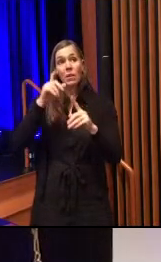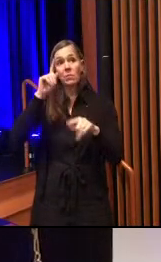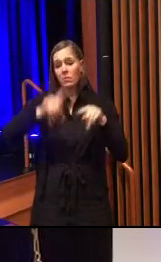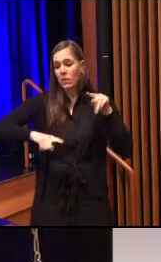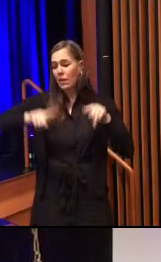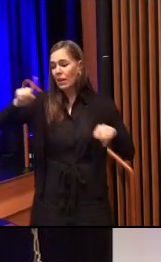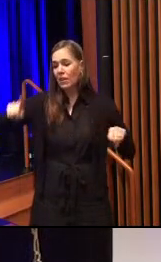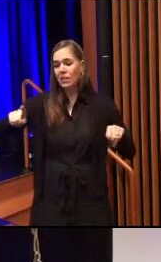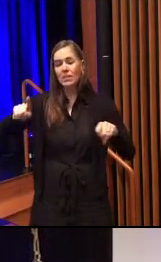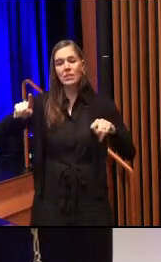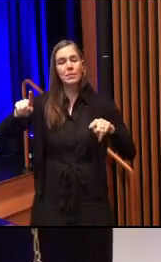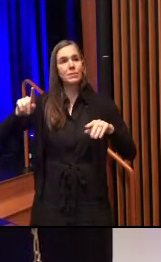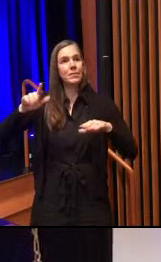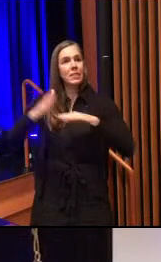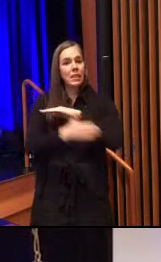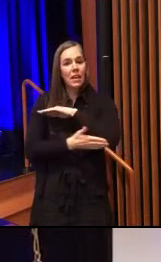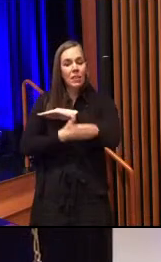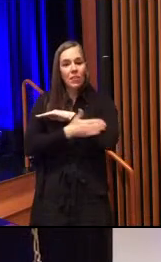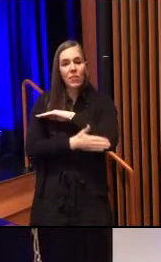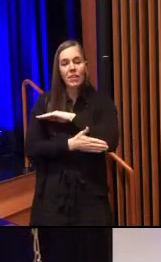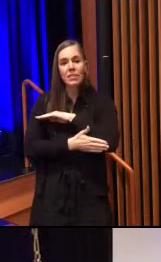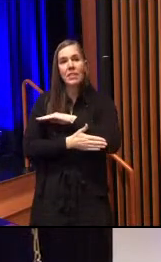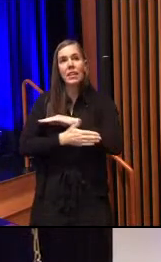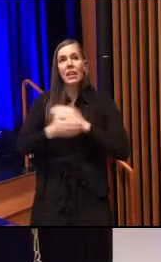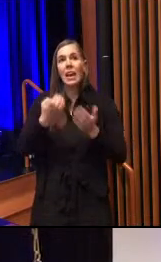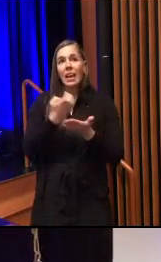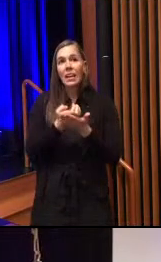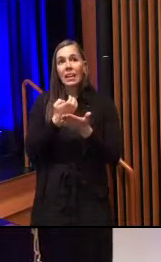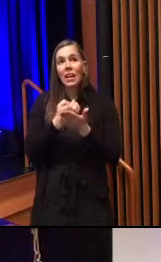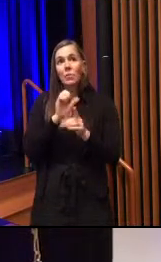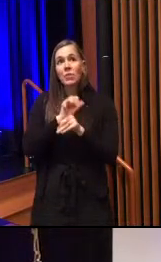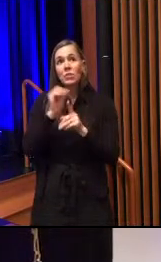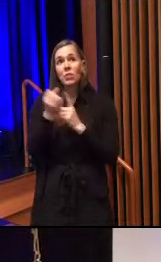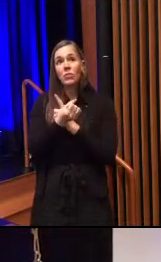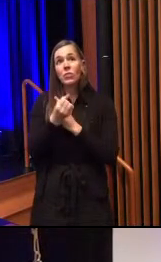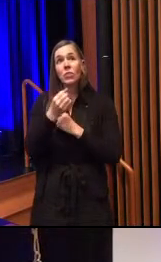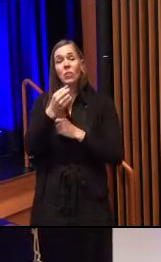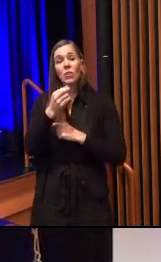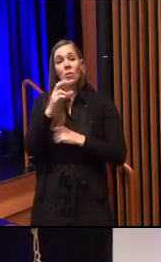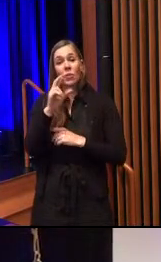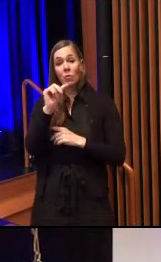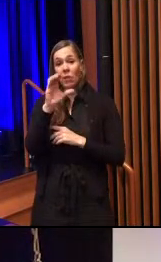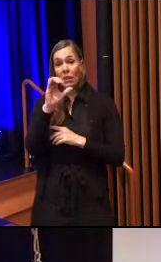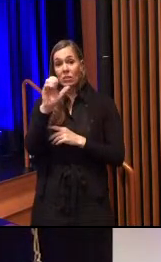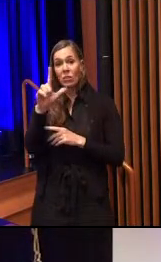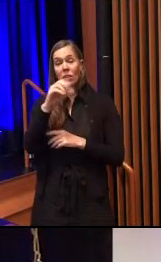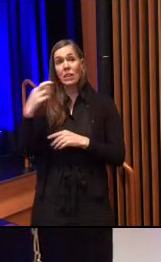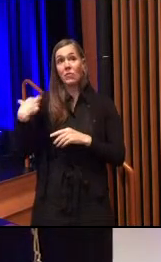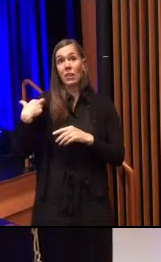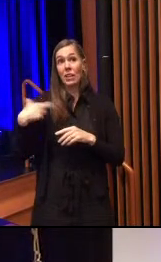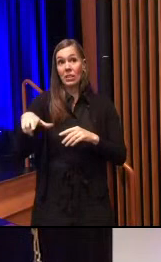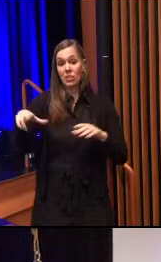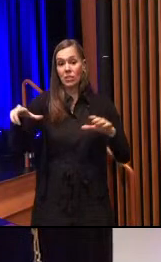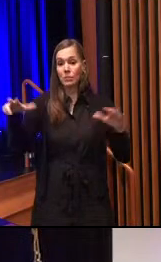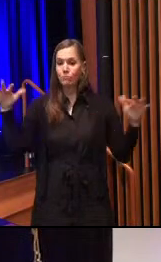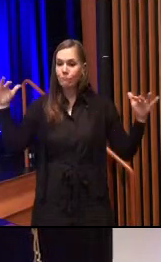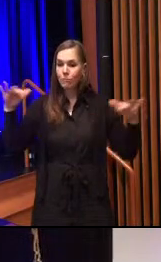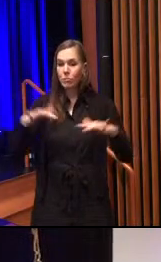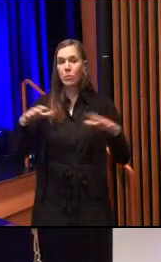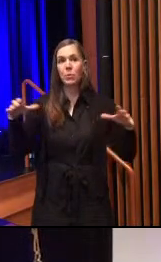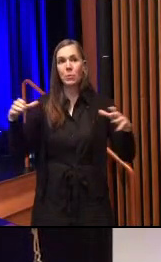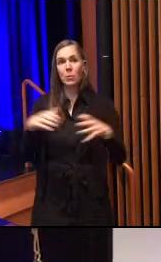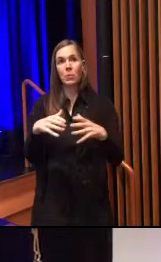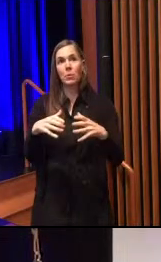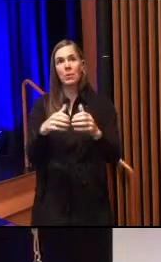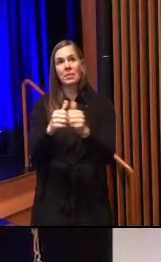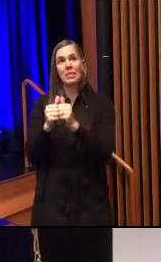all walks of life, economic, social, racial, and religious together to kick us off